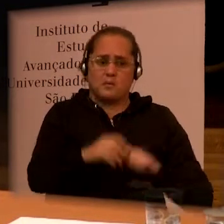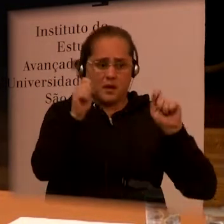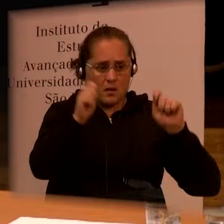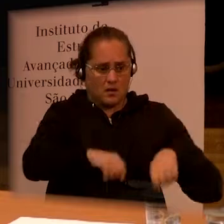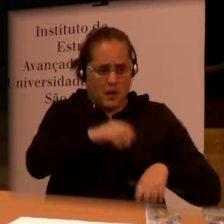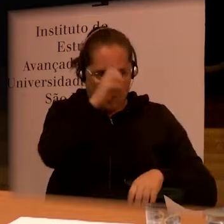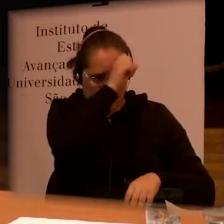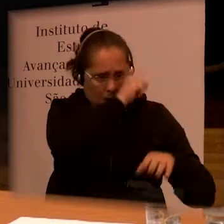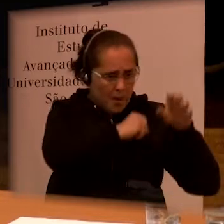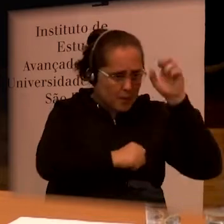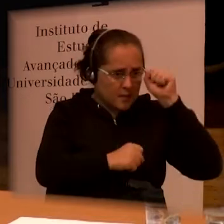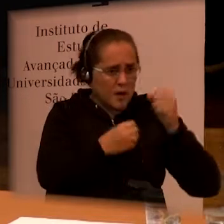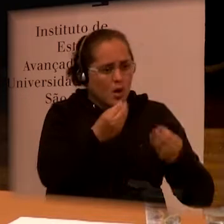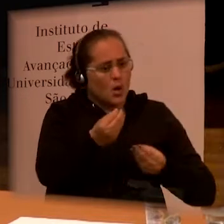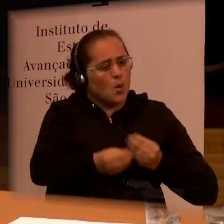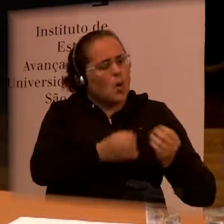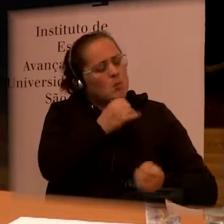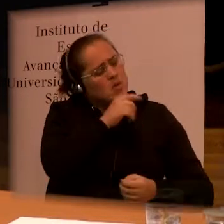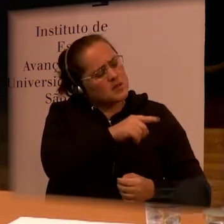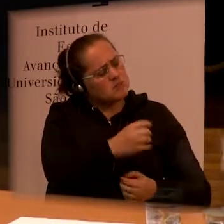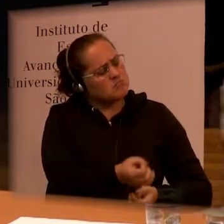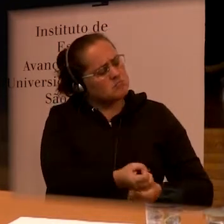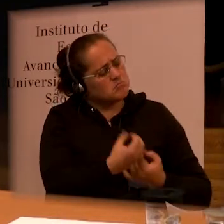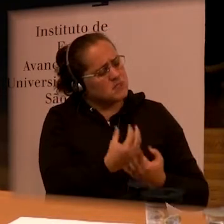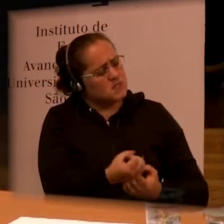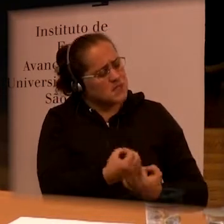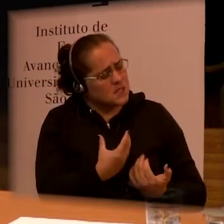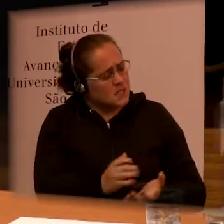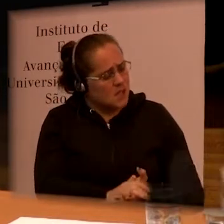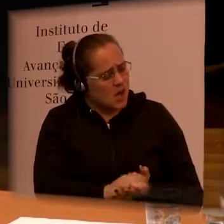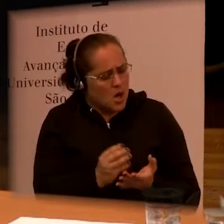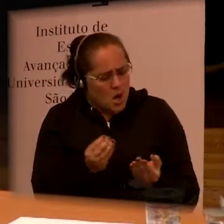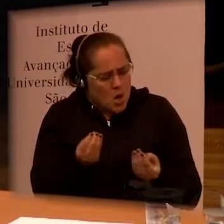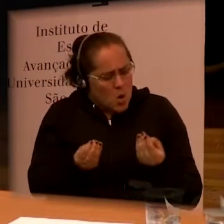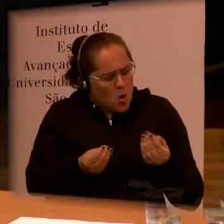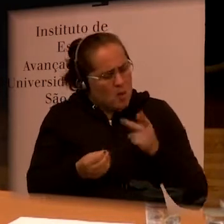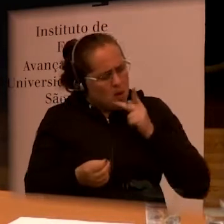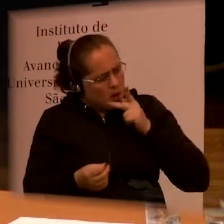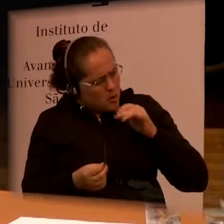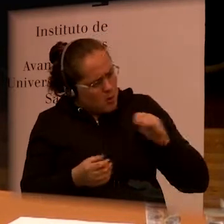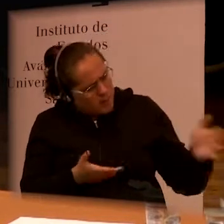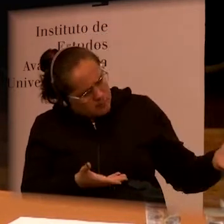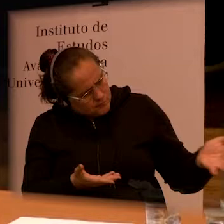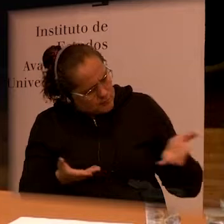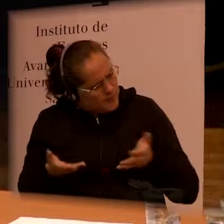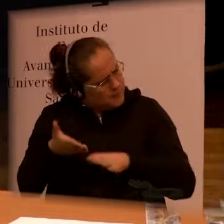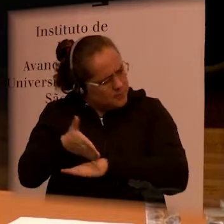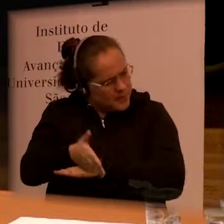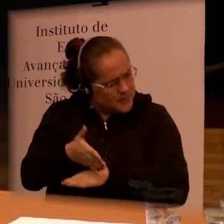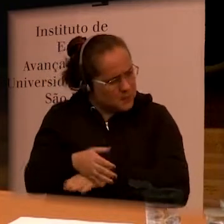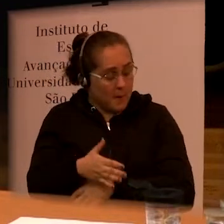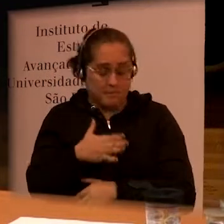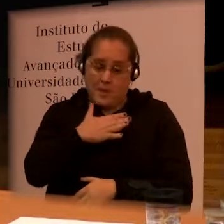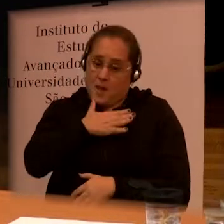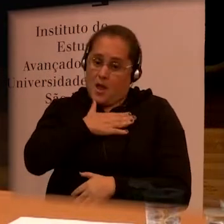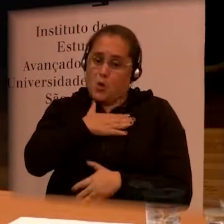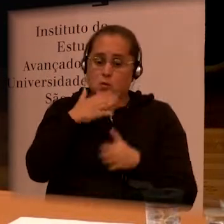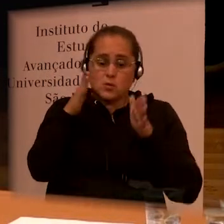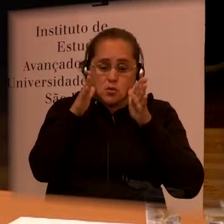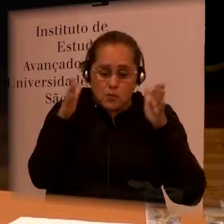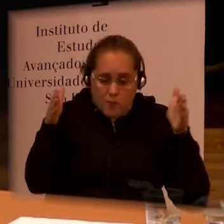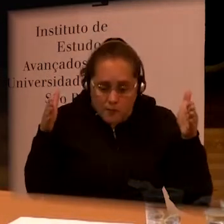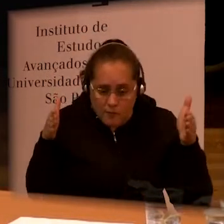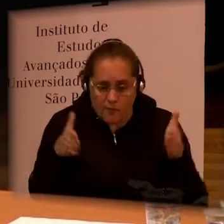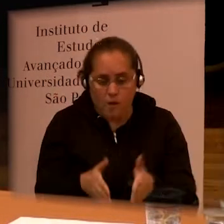example teach us how to keep fathers involved and so on. So I'm very solution focused, I'm not clever enough to be a real